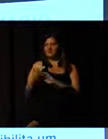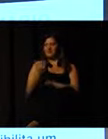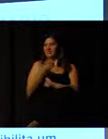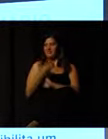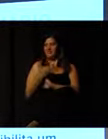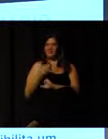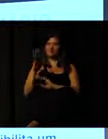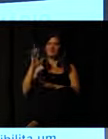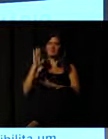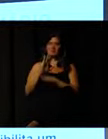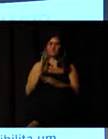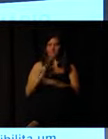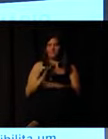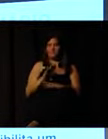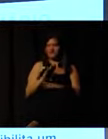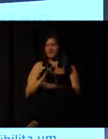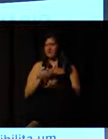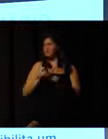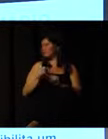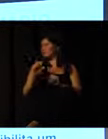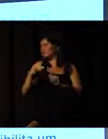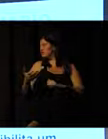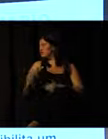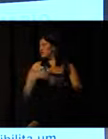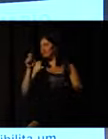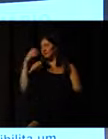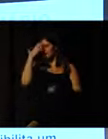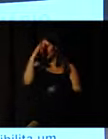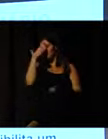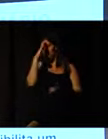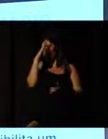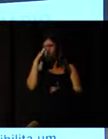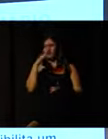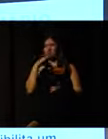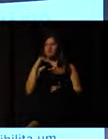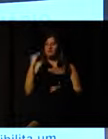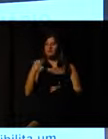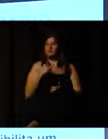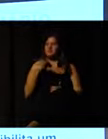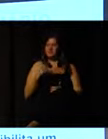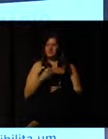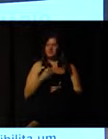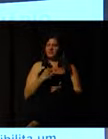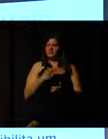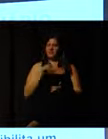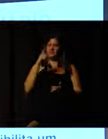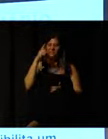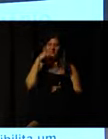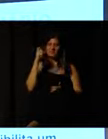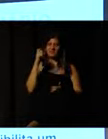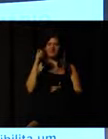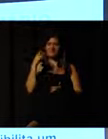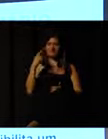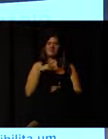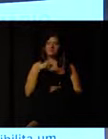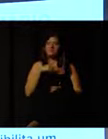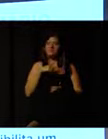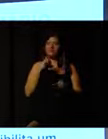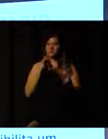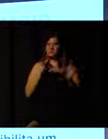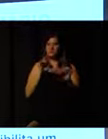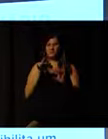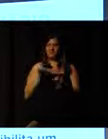And collaboration and cooperation are two words that we understand are very important.